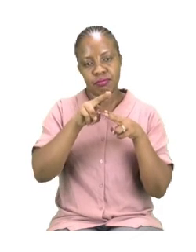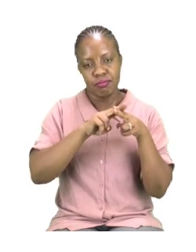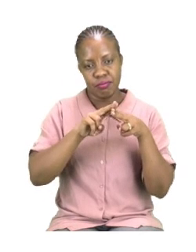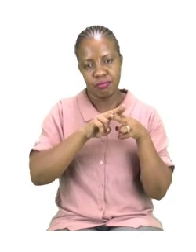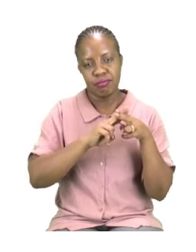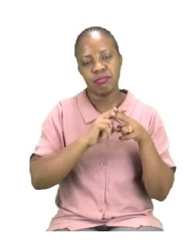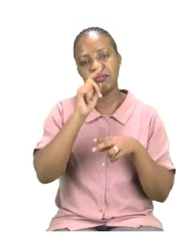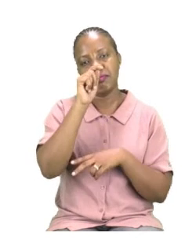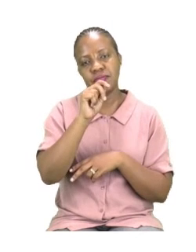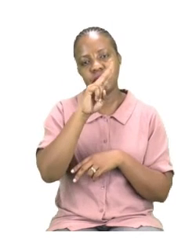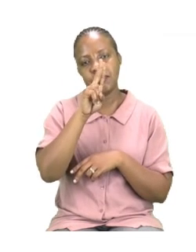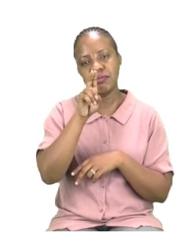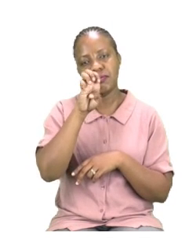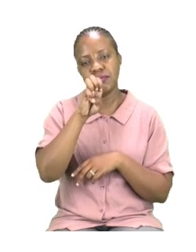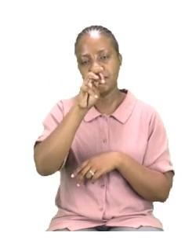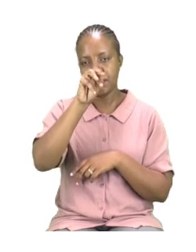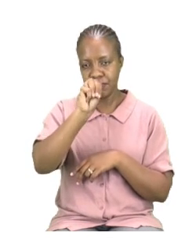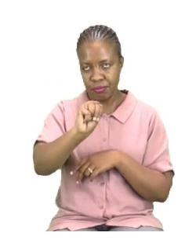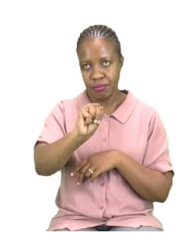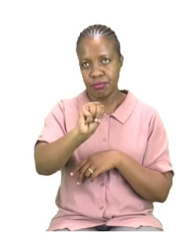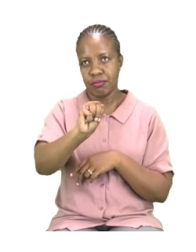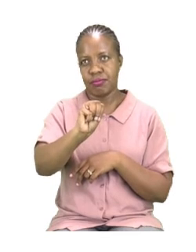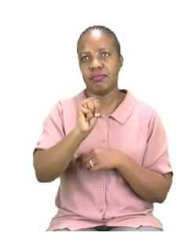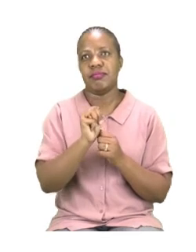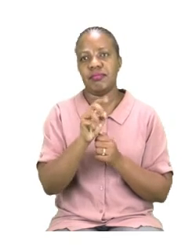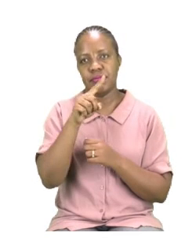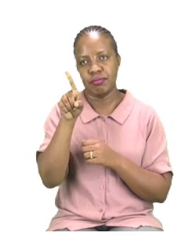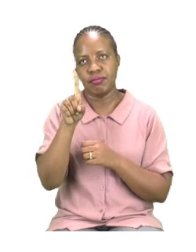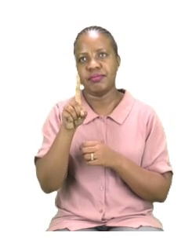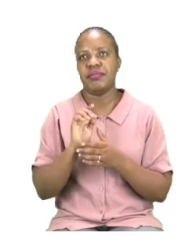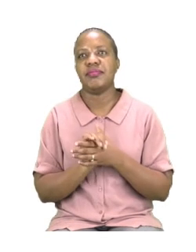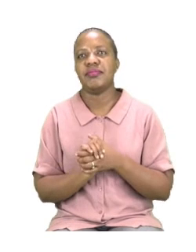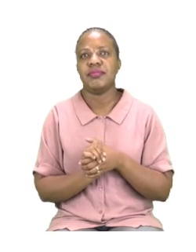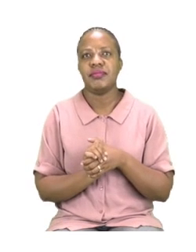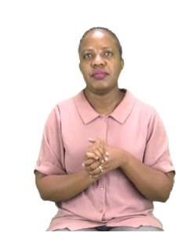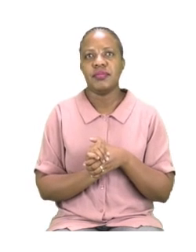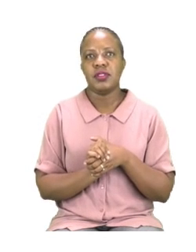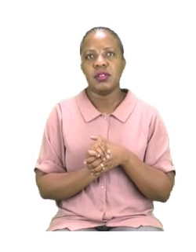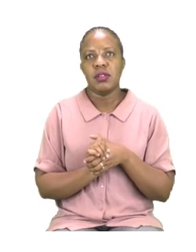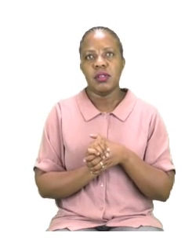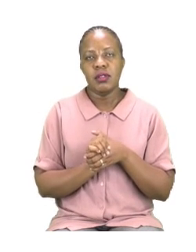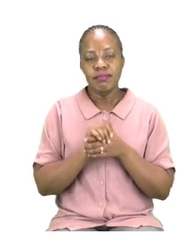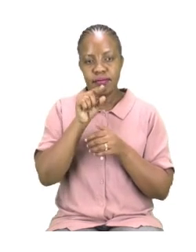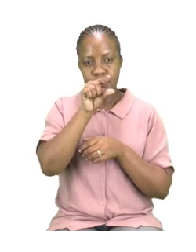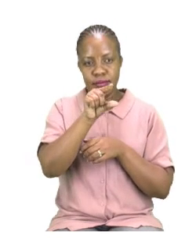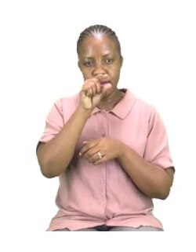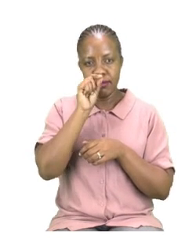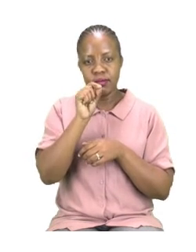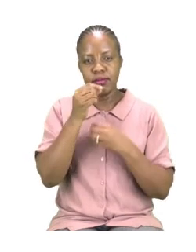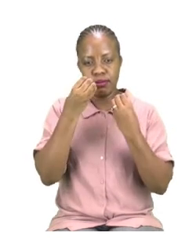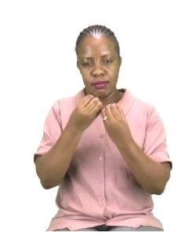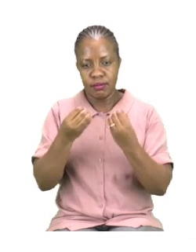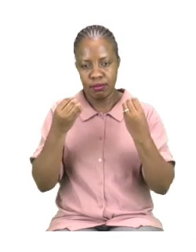So, now we are going to replace the word the children, the one that is underlined, with the word